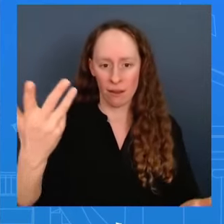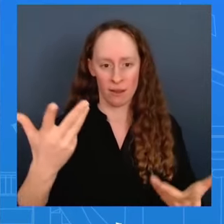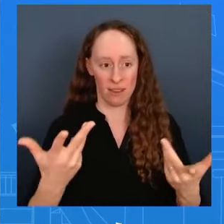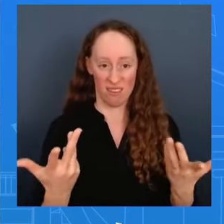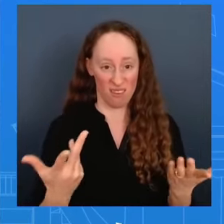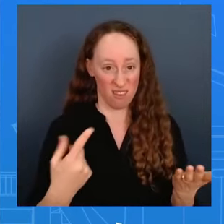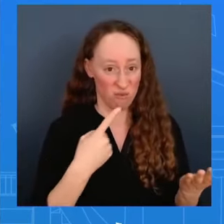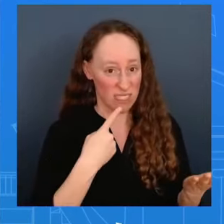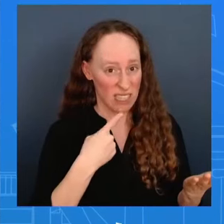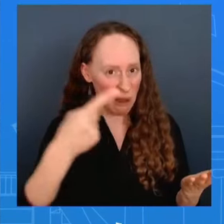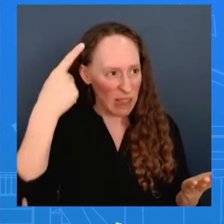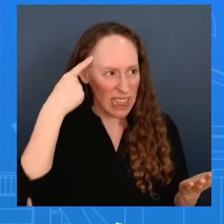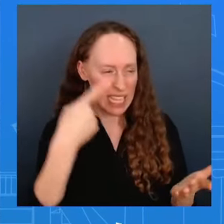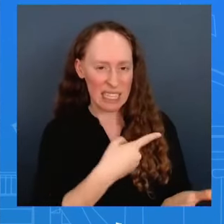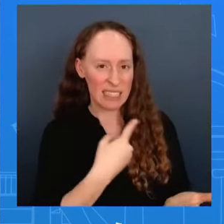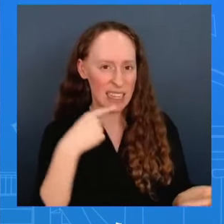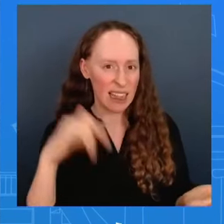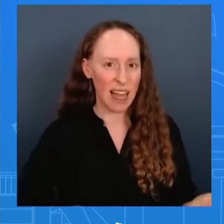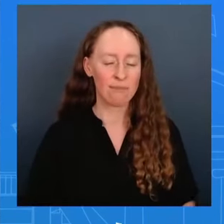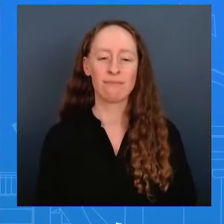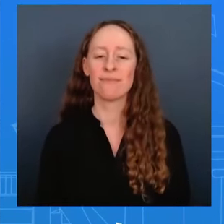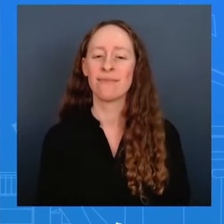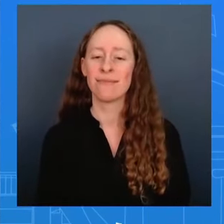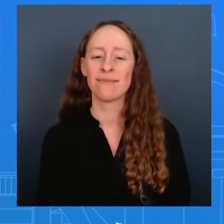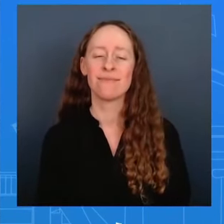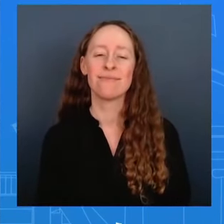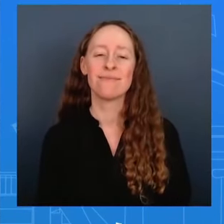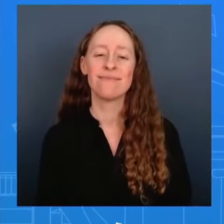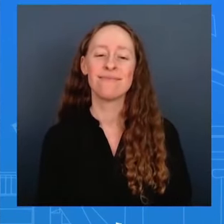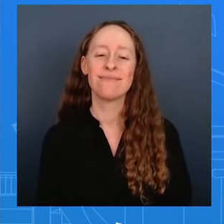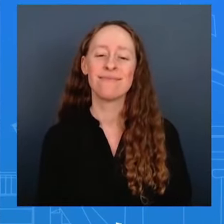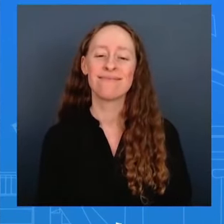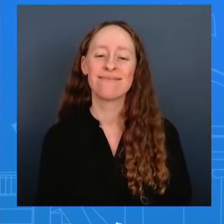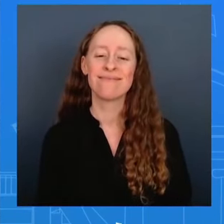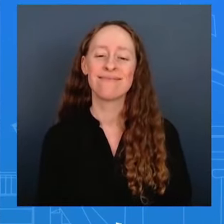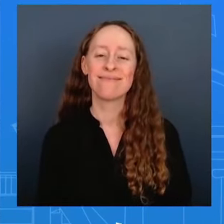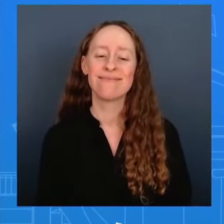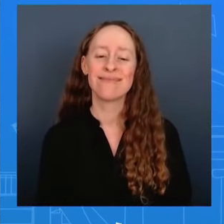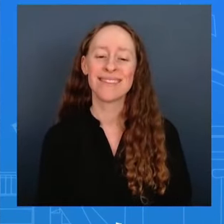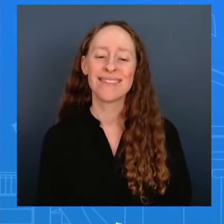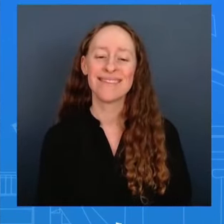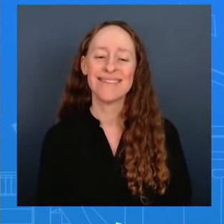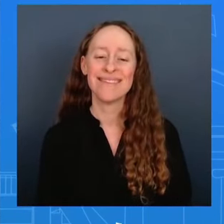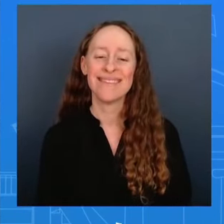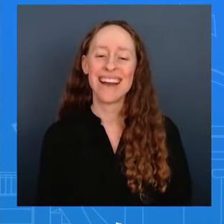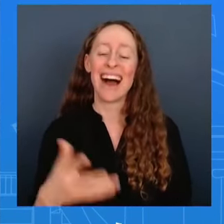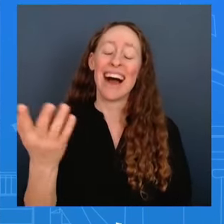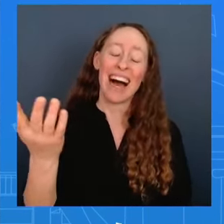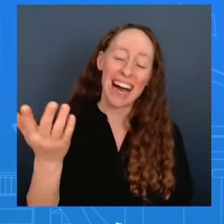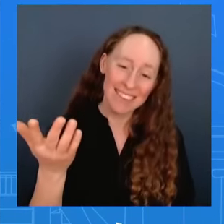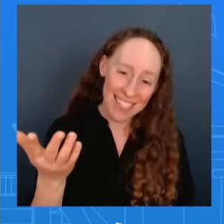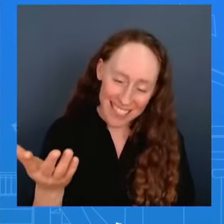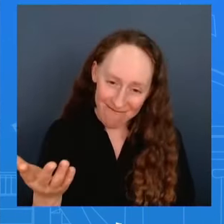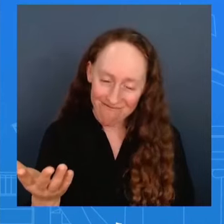this action not to respond to to a candidate so thank you